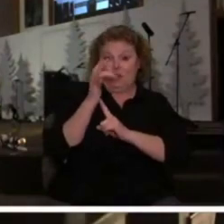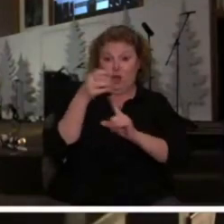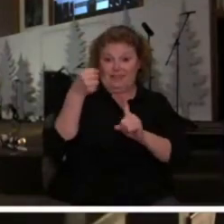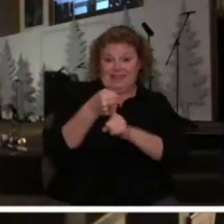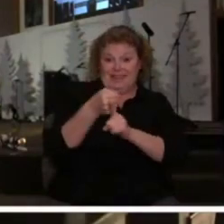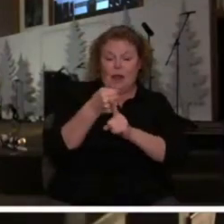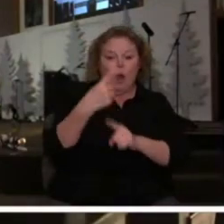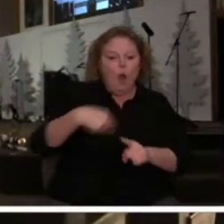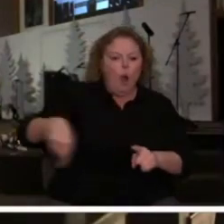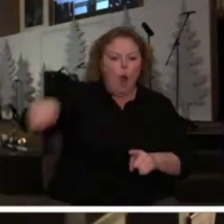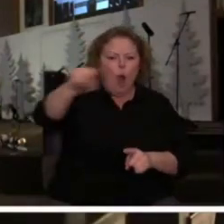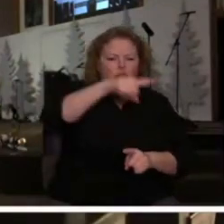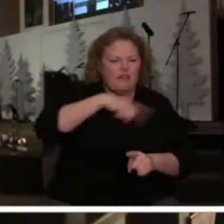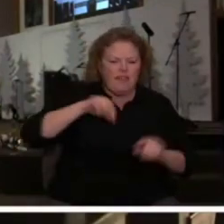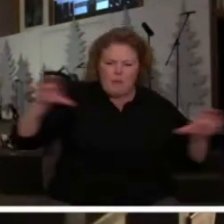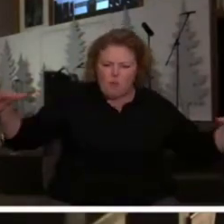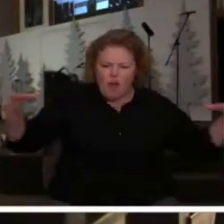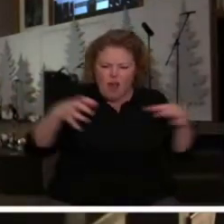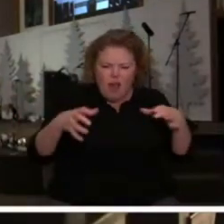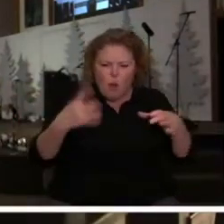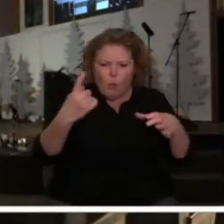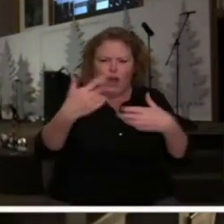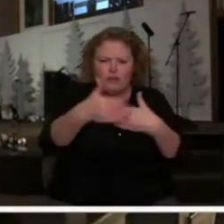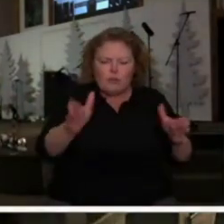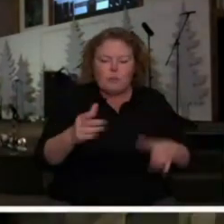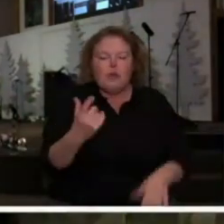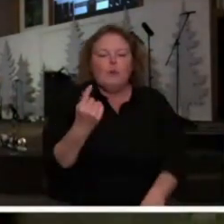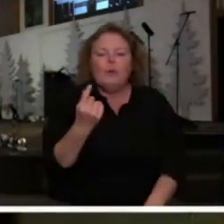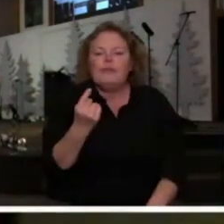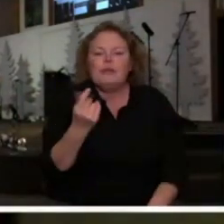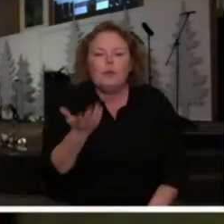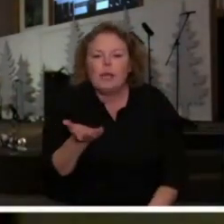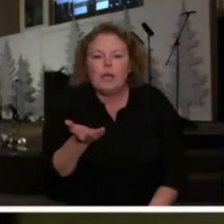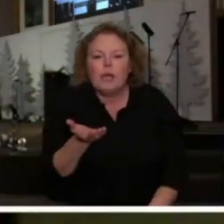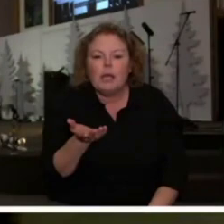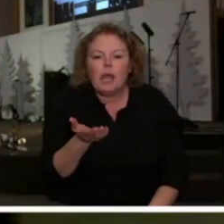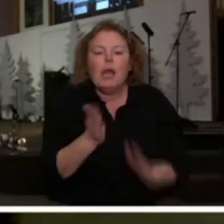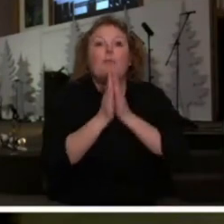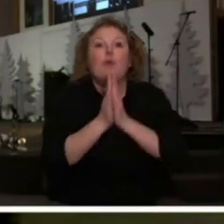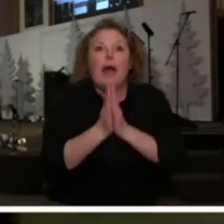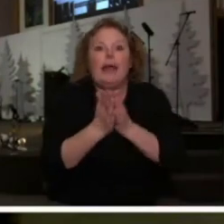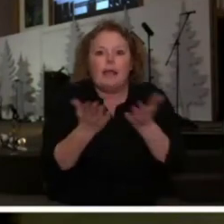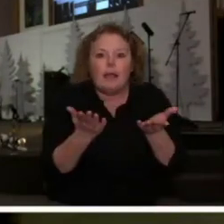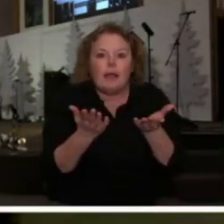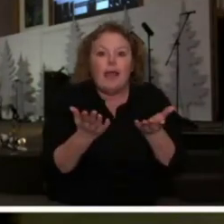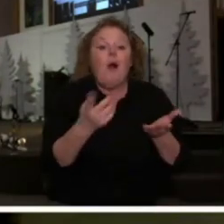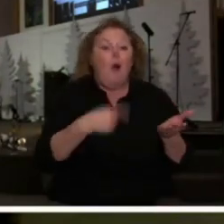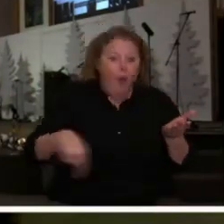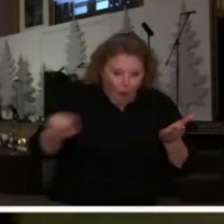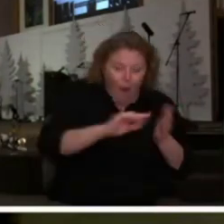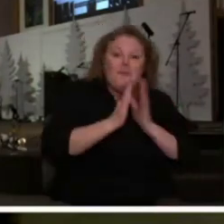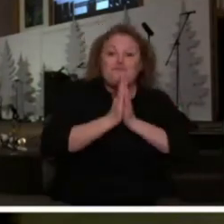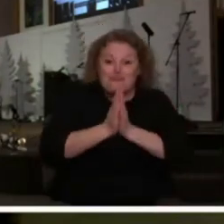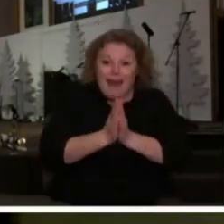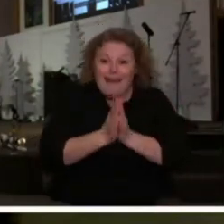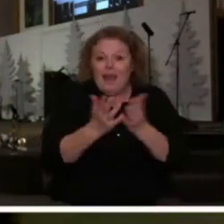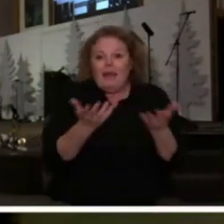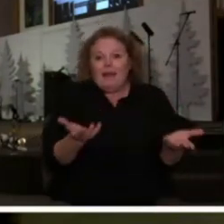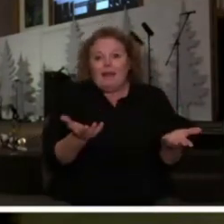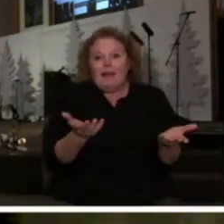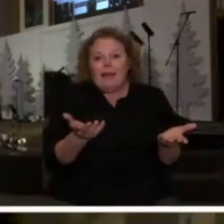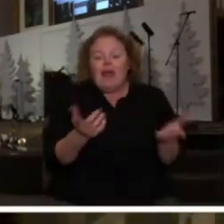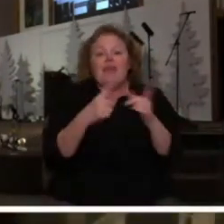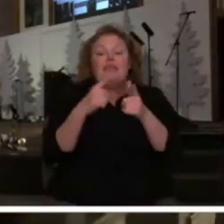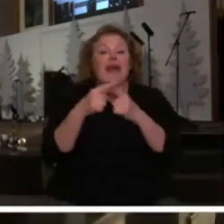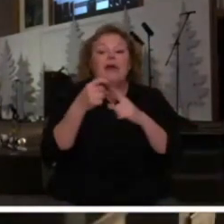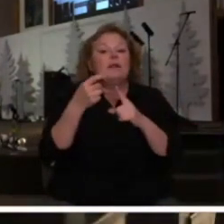all together in one place. And what were they doing in that one place? They were praying all together in prayer in that one place. And